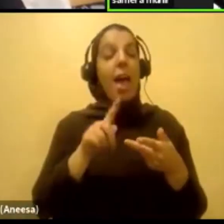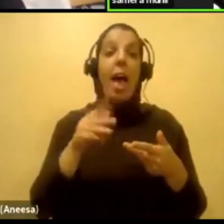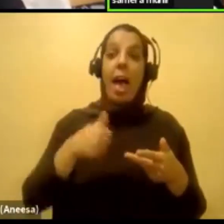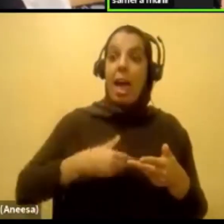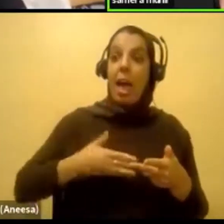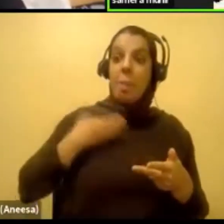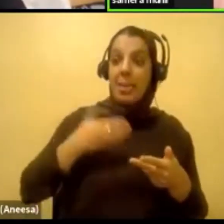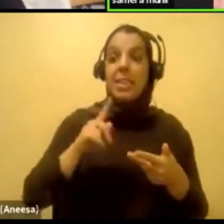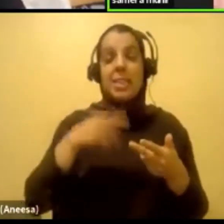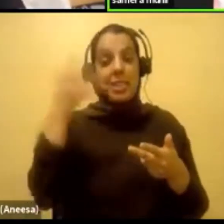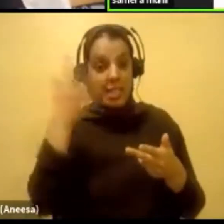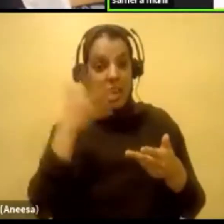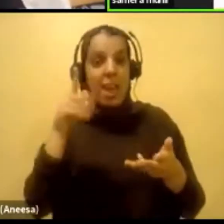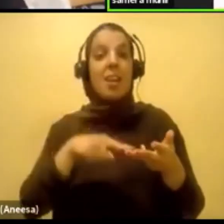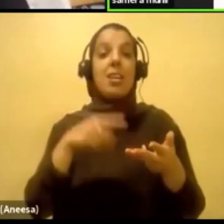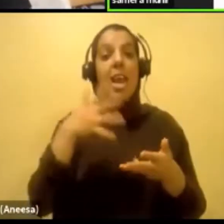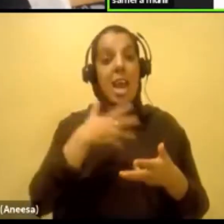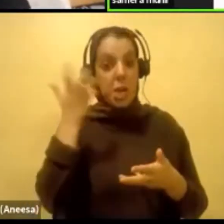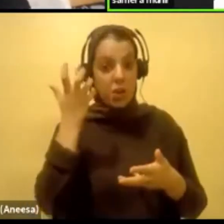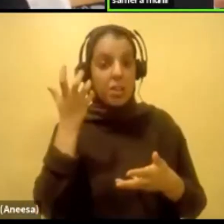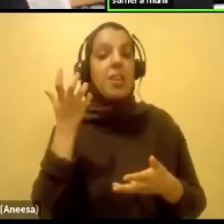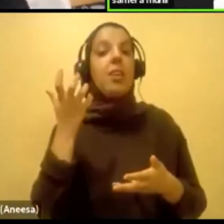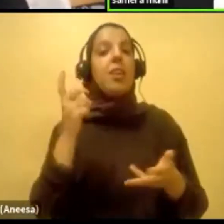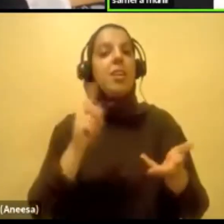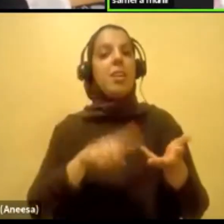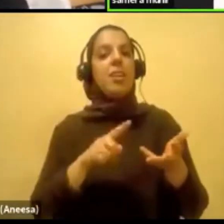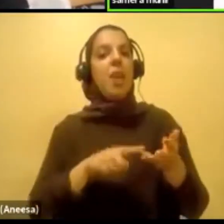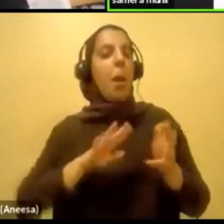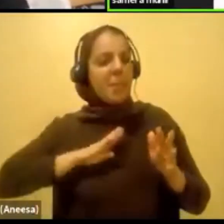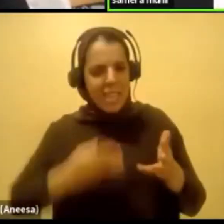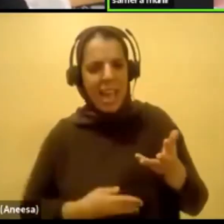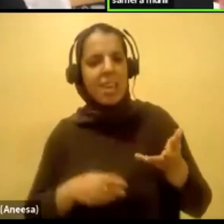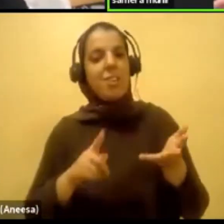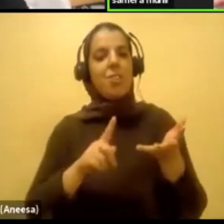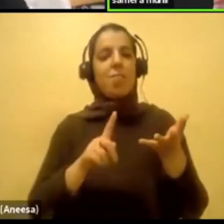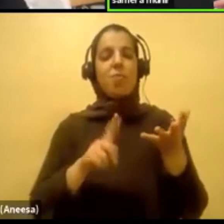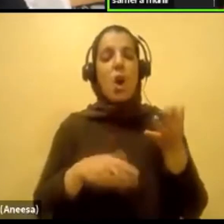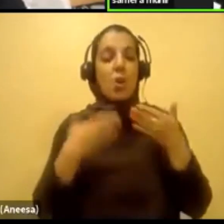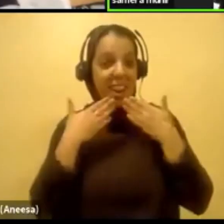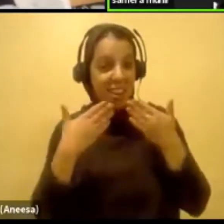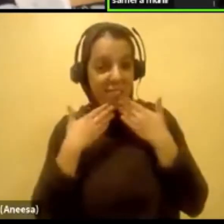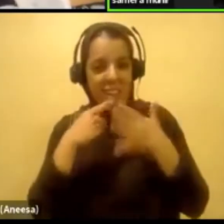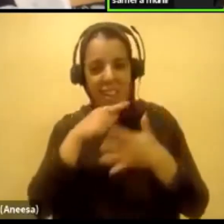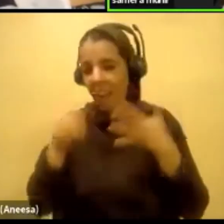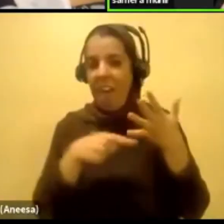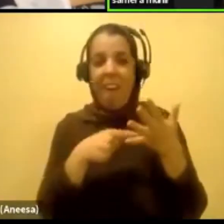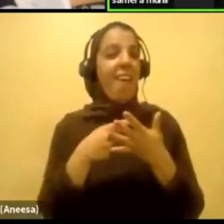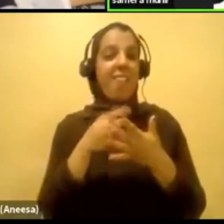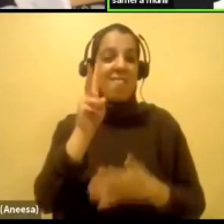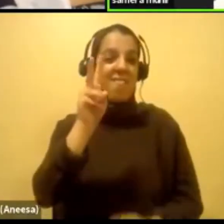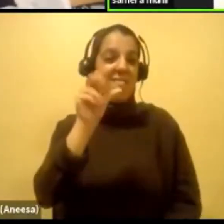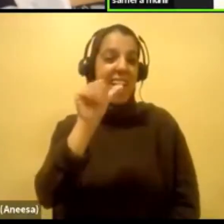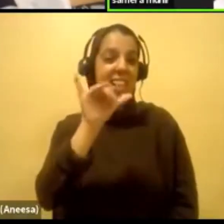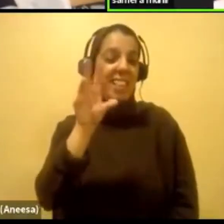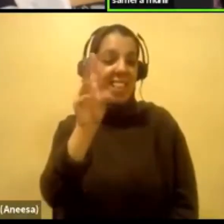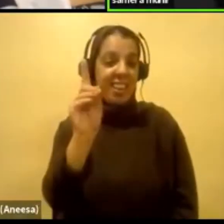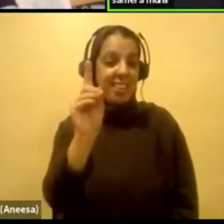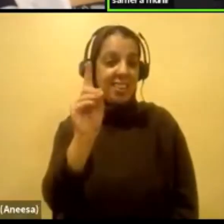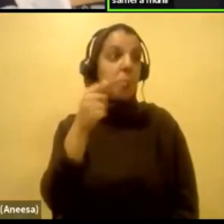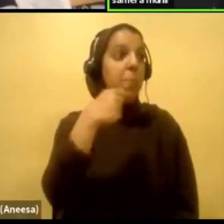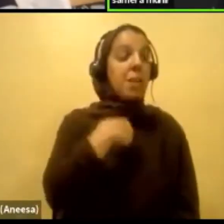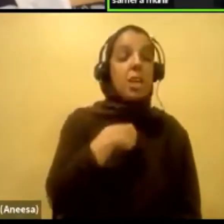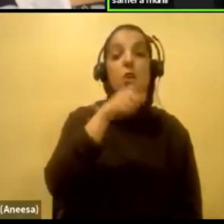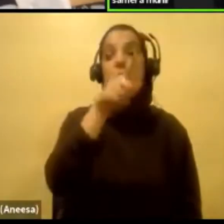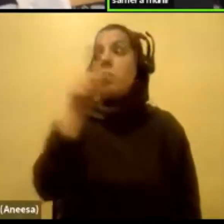allowed to be angry. You're allowed to be upset. You're allowed to be grateful. You're allowed to have all those feelings. So it doesn't change from me to you or anyone